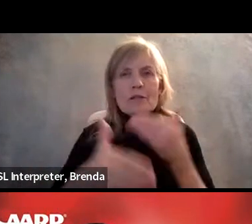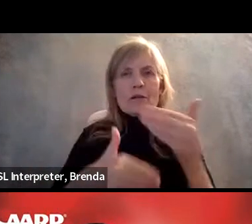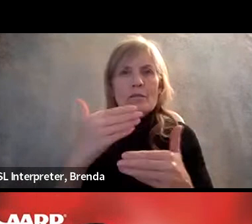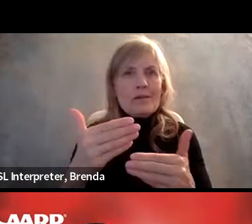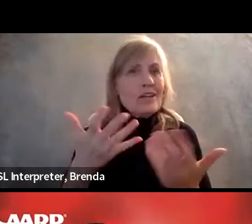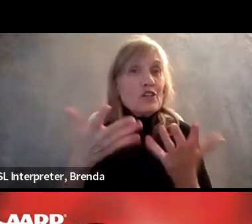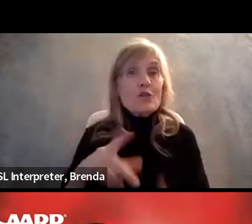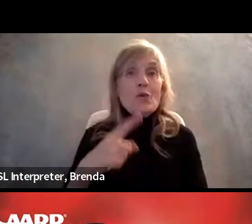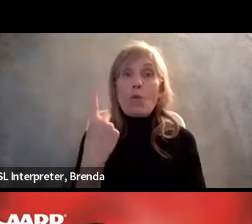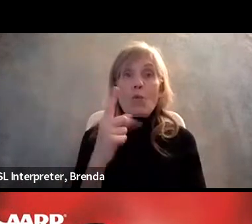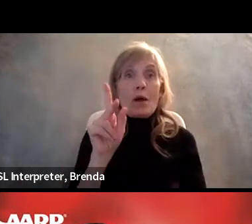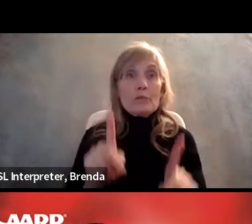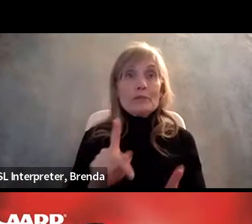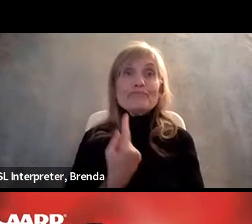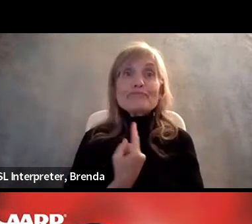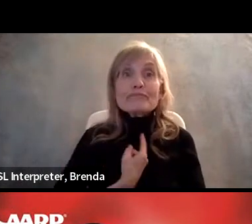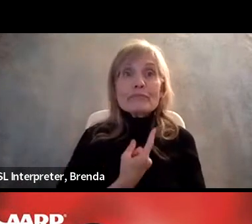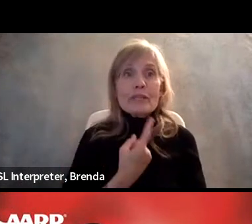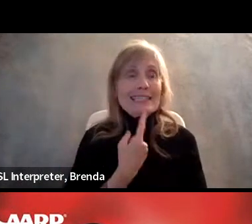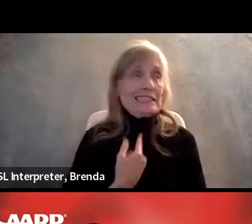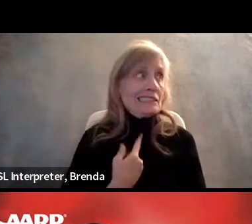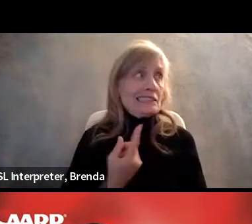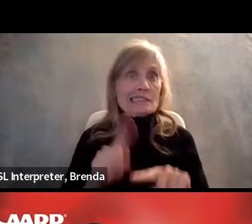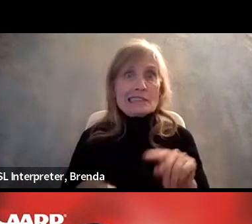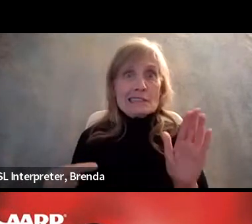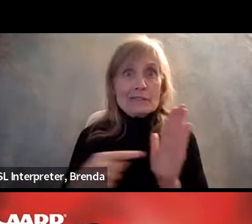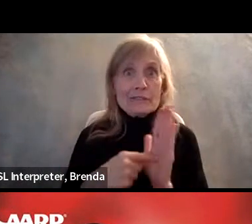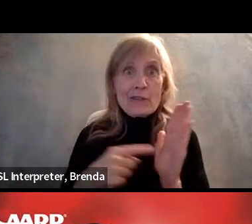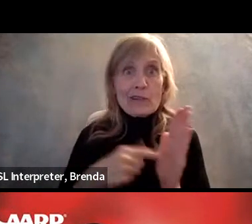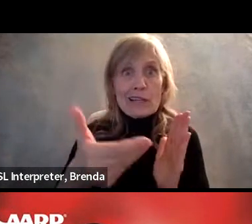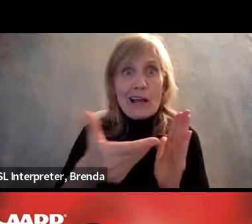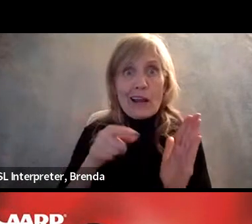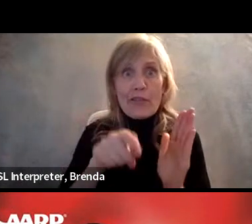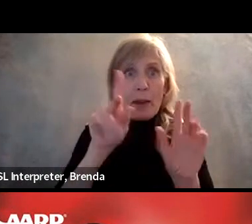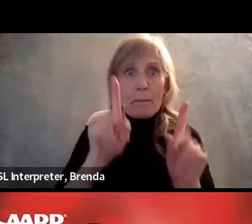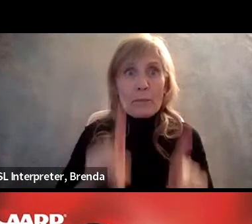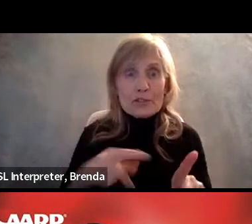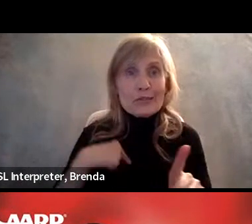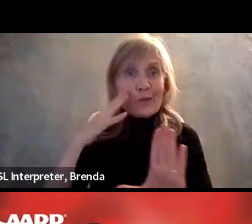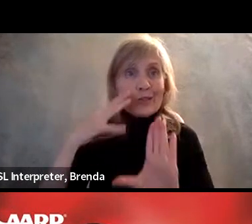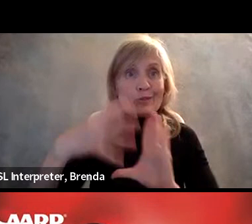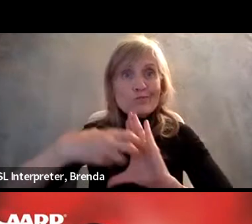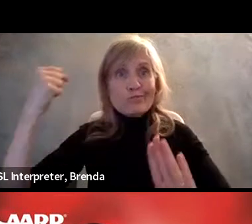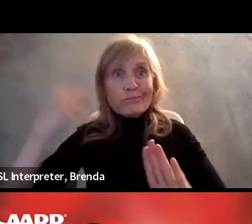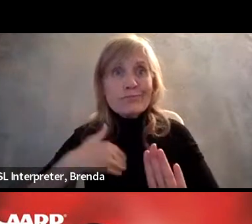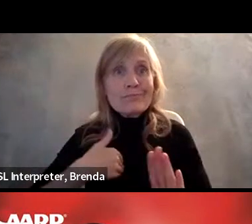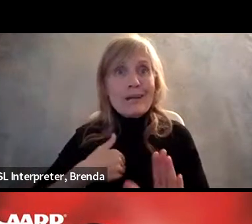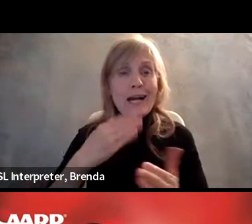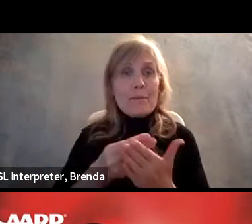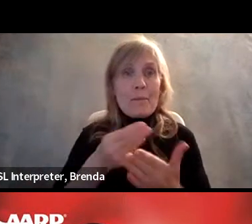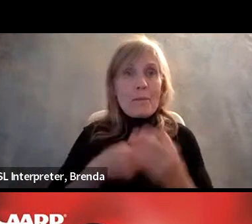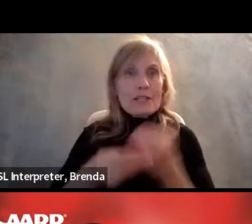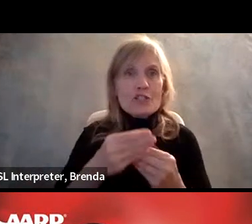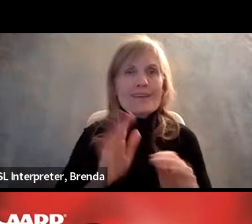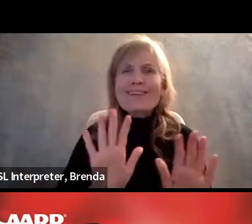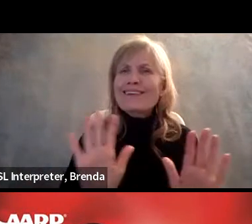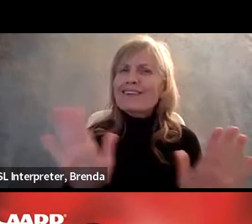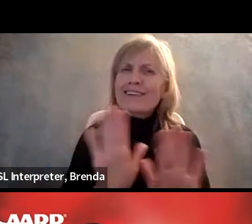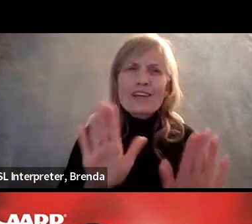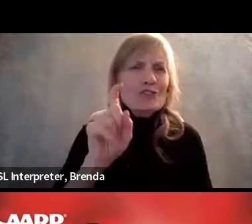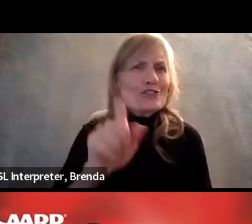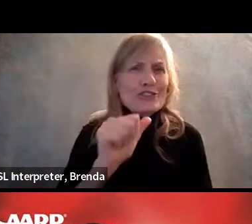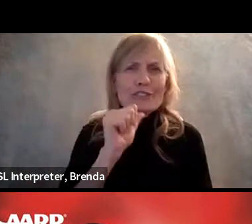person because the cost of the accommodation will come out of my budget. That should never be any supervisor's concern, any paying for